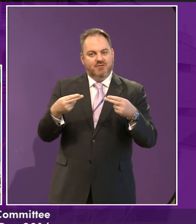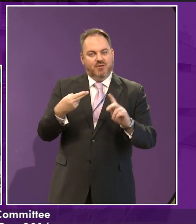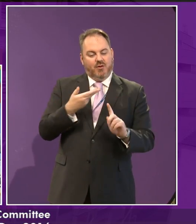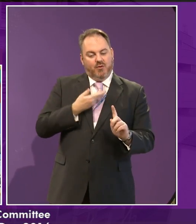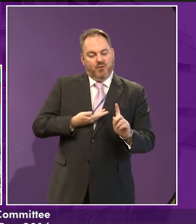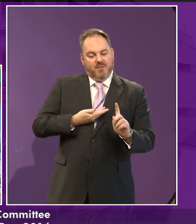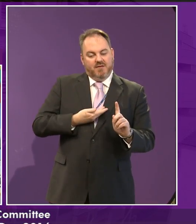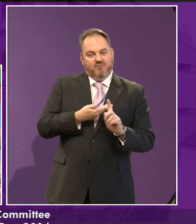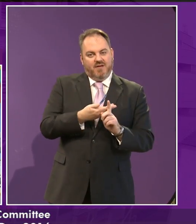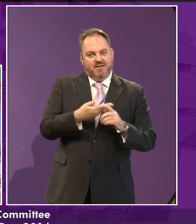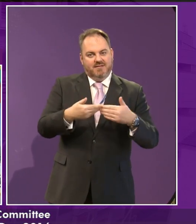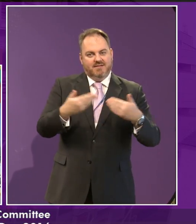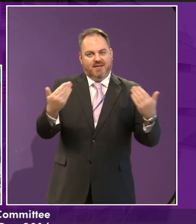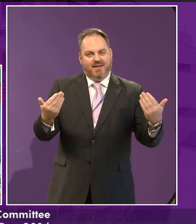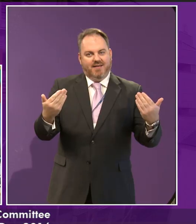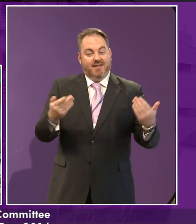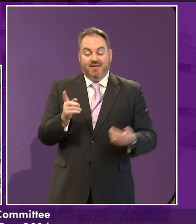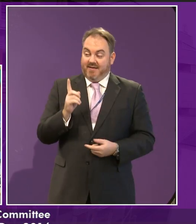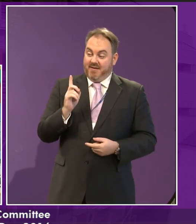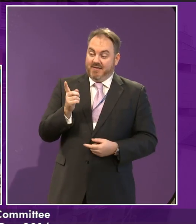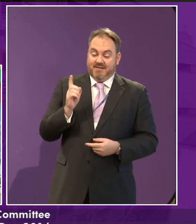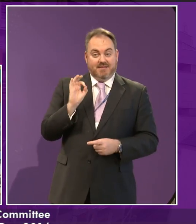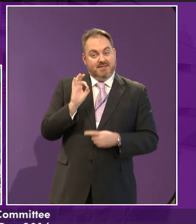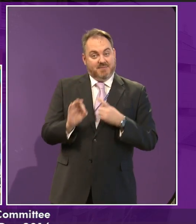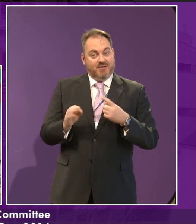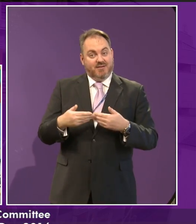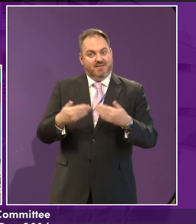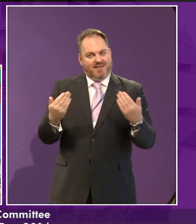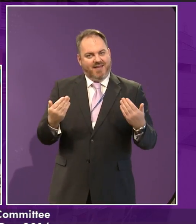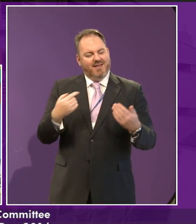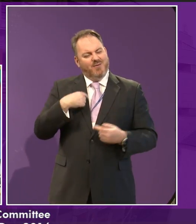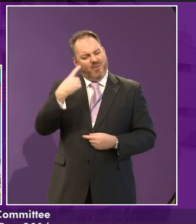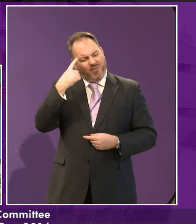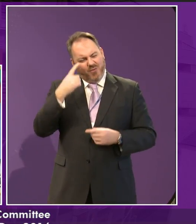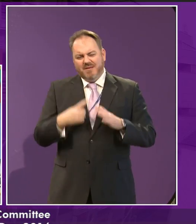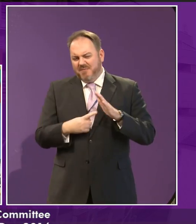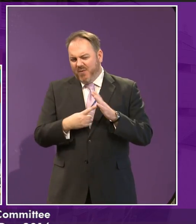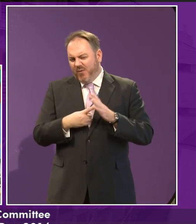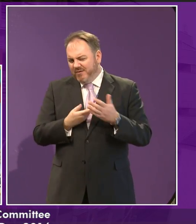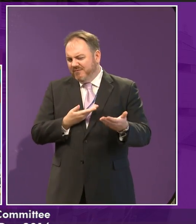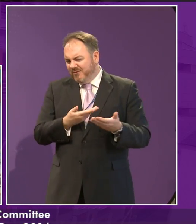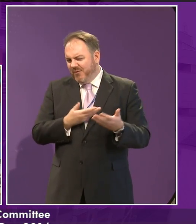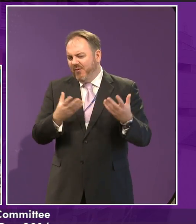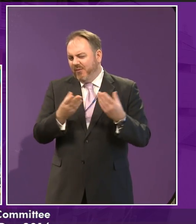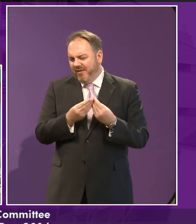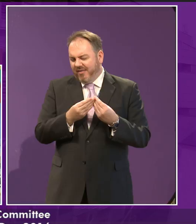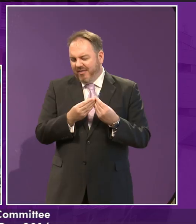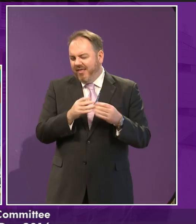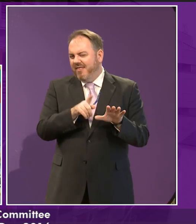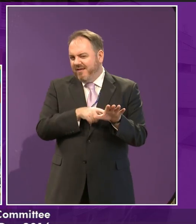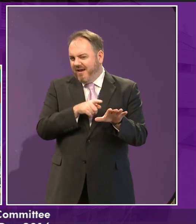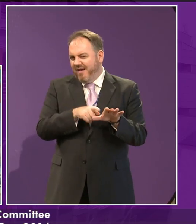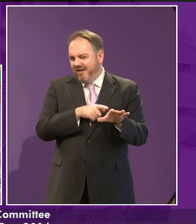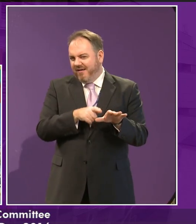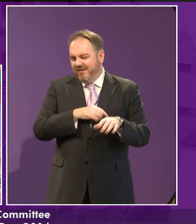the 10th of December. And the committee wanted to mark this occasion by speaking to some of the people who matter in all of this process, the young people of Scotland.